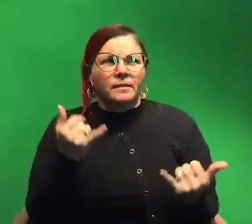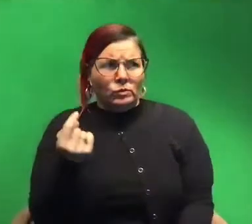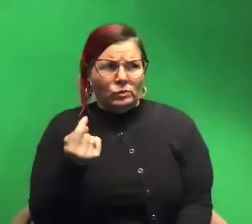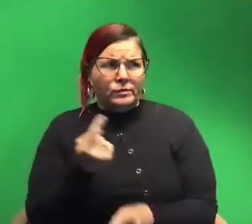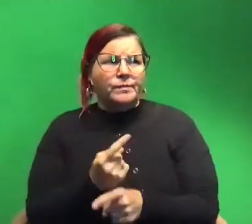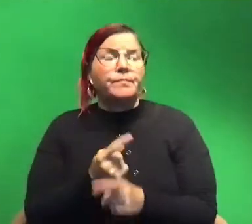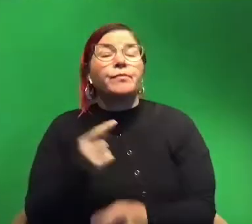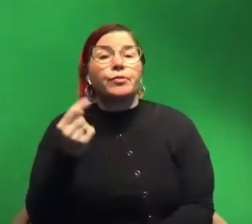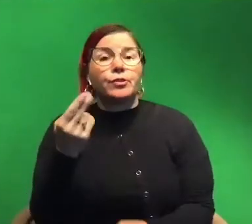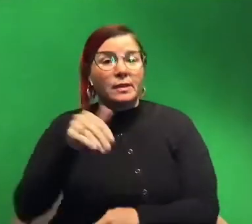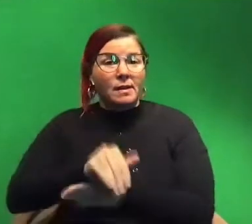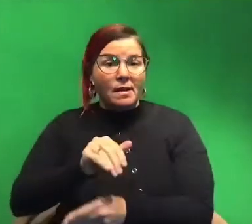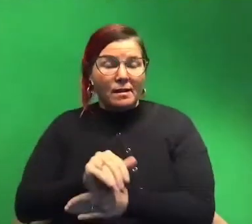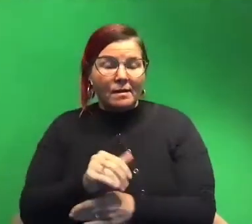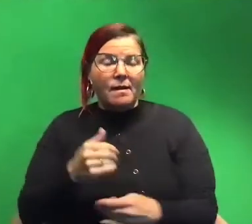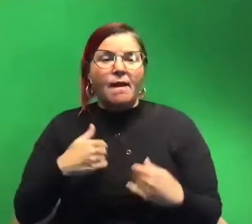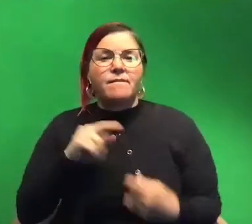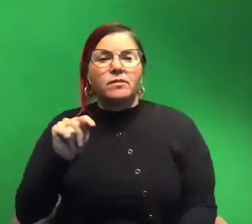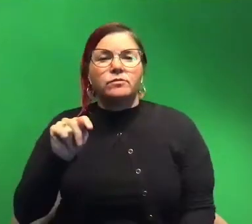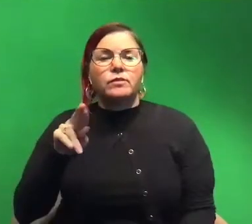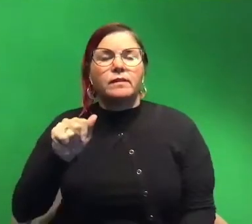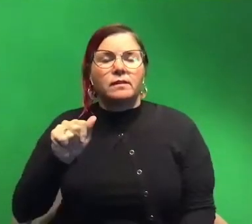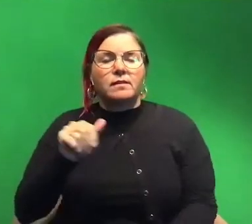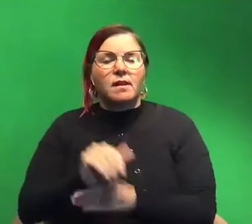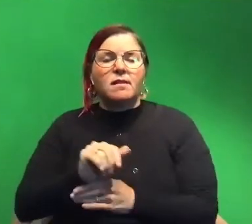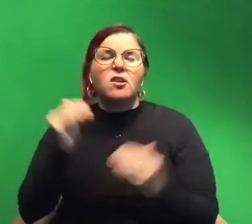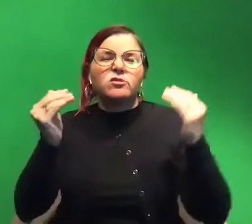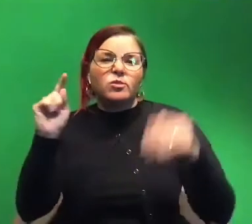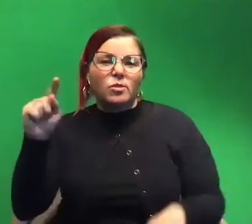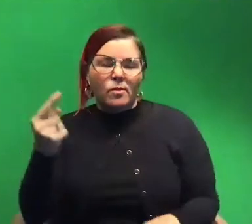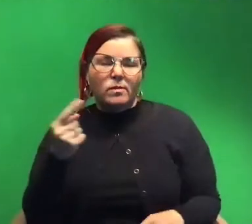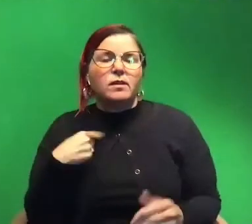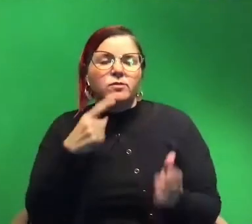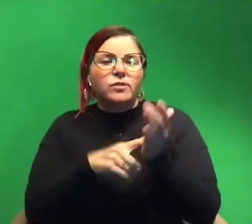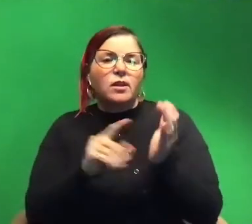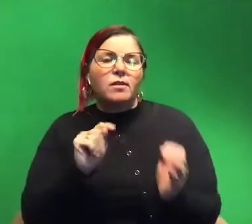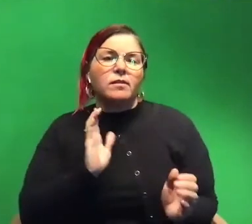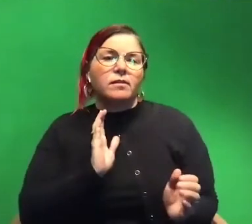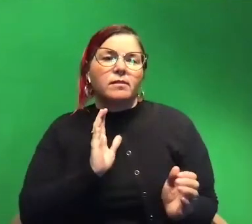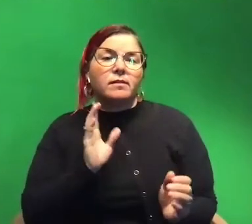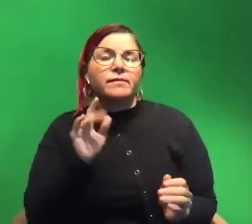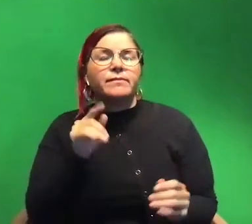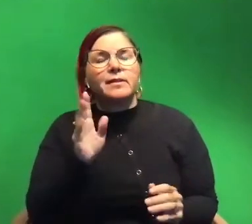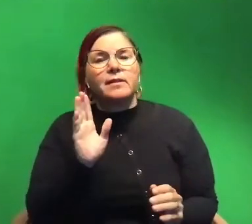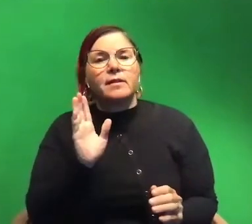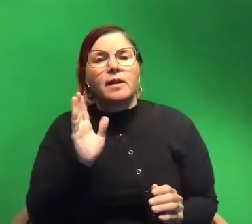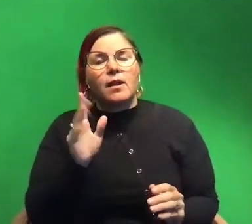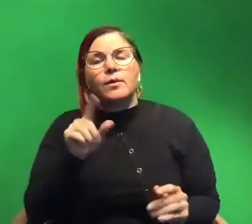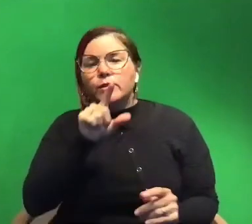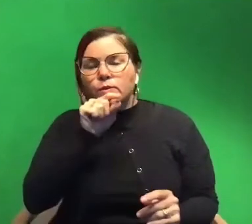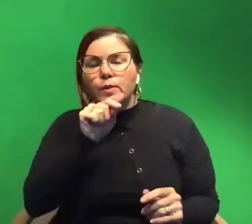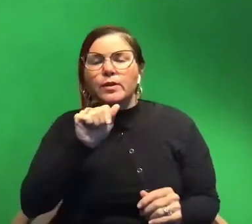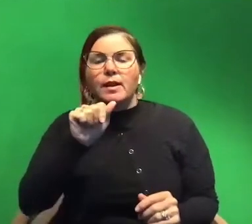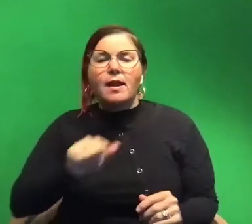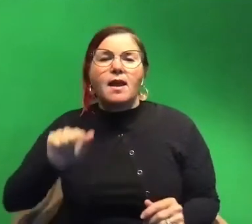Thursday night we're gonna be doing a trivia night for adults. You can check that out on, if you go to just like our Twitter at Skype